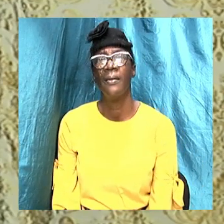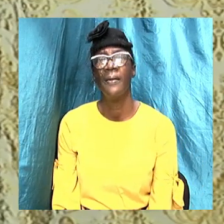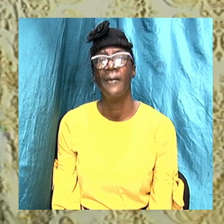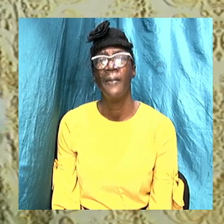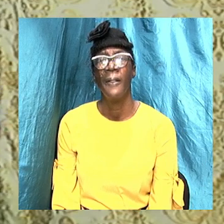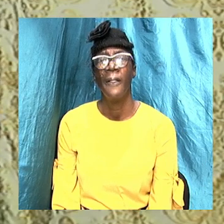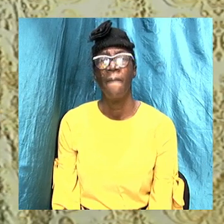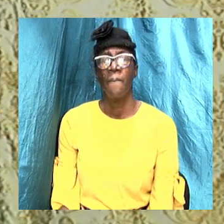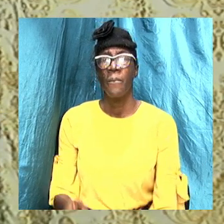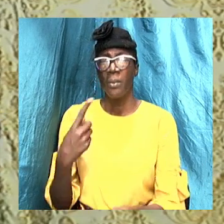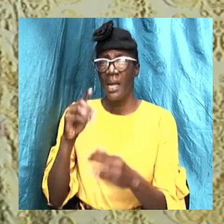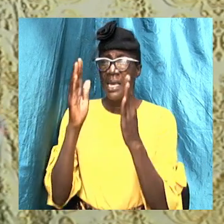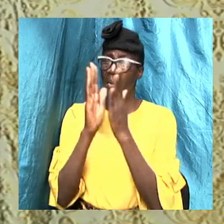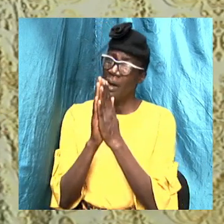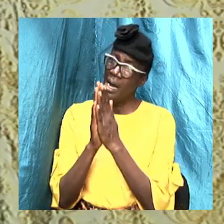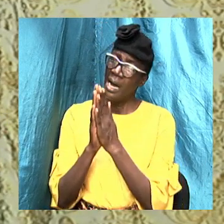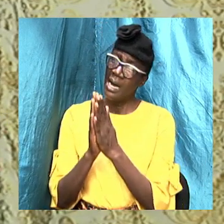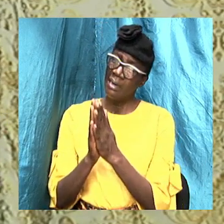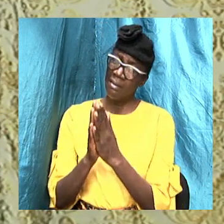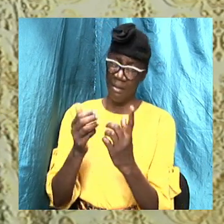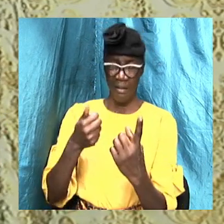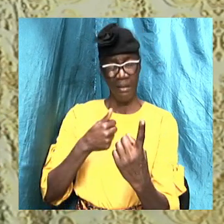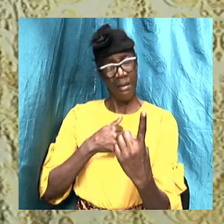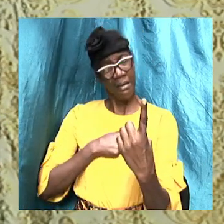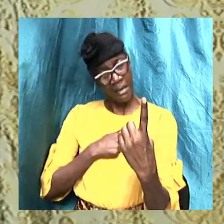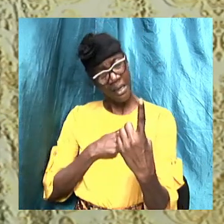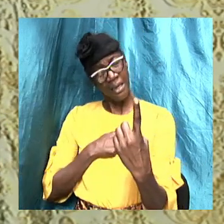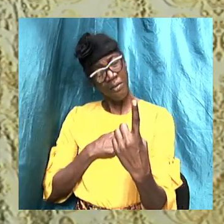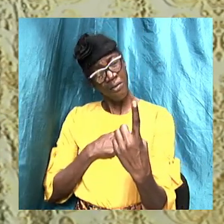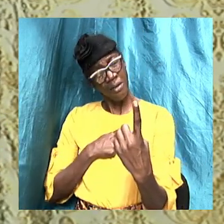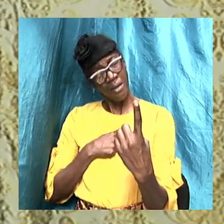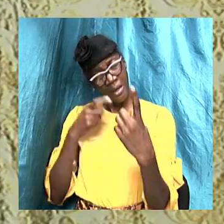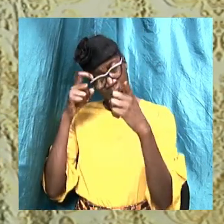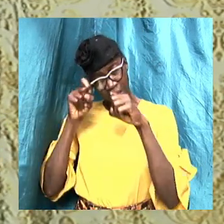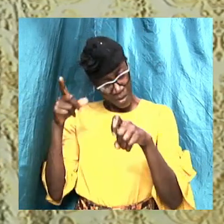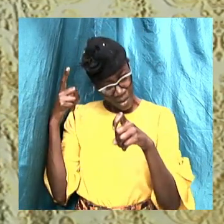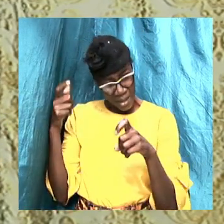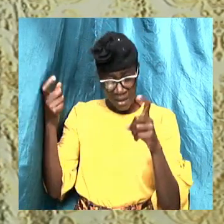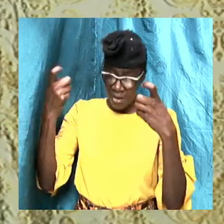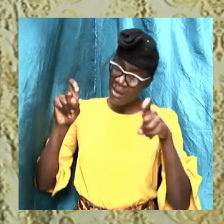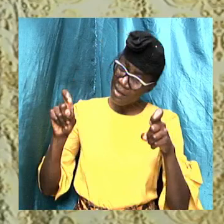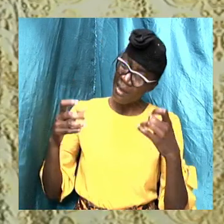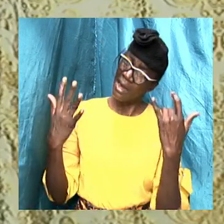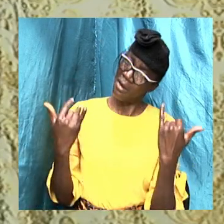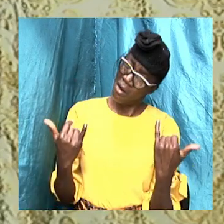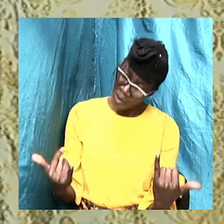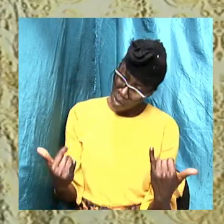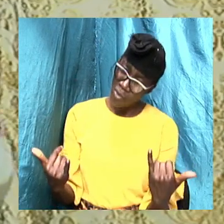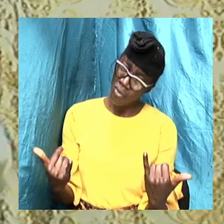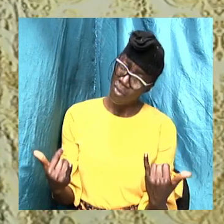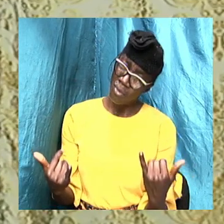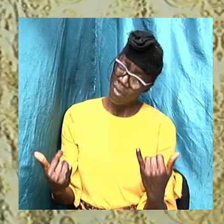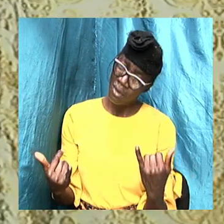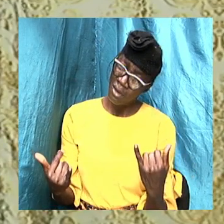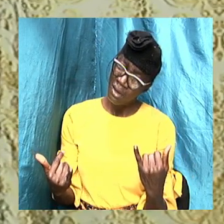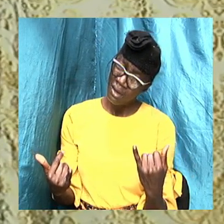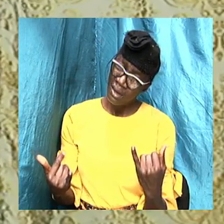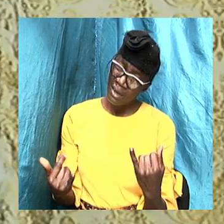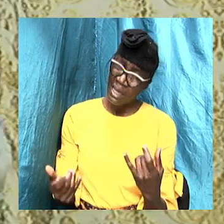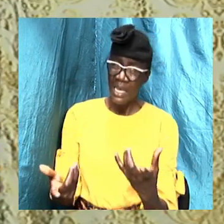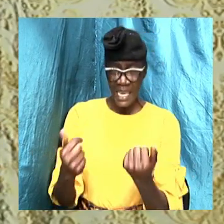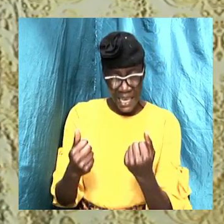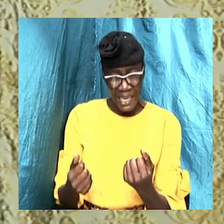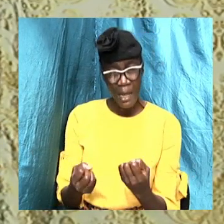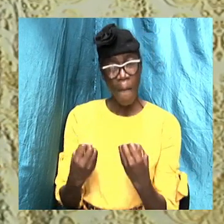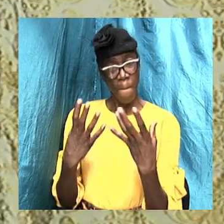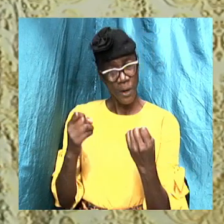And I asked myself the question, how could an individual get so much invitation,